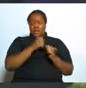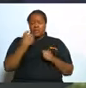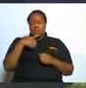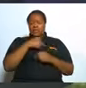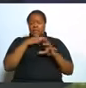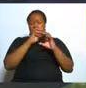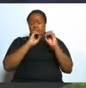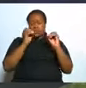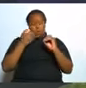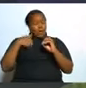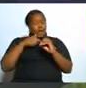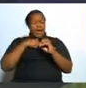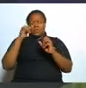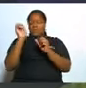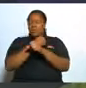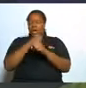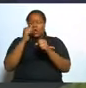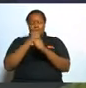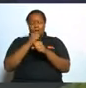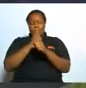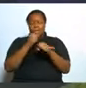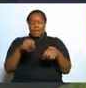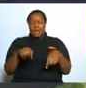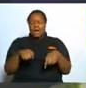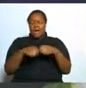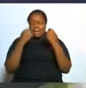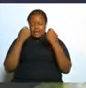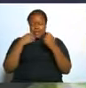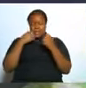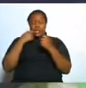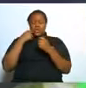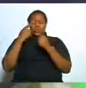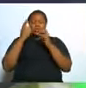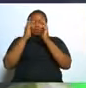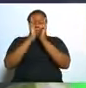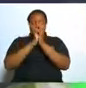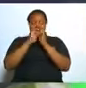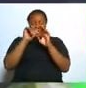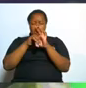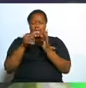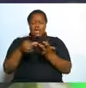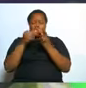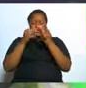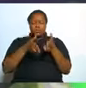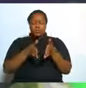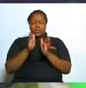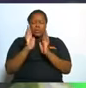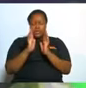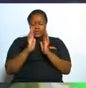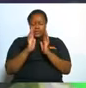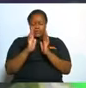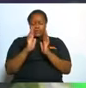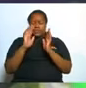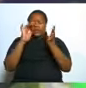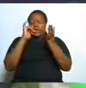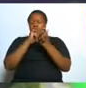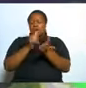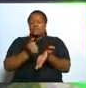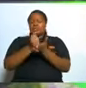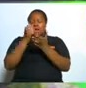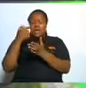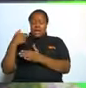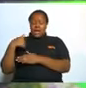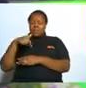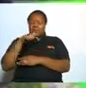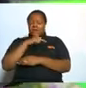we cannot make them happen so we pray in a special way that help us